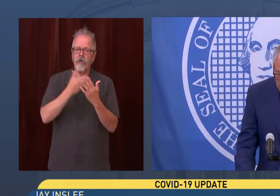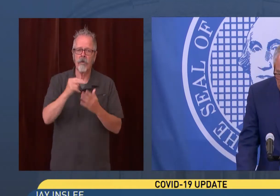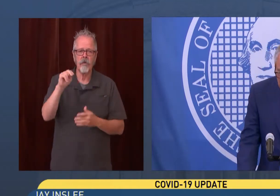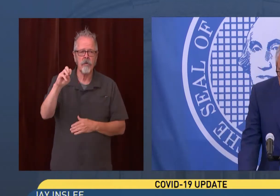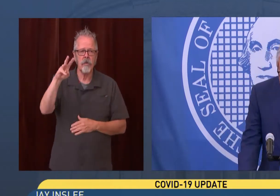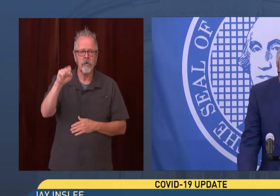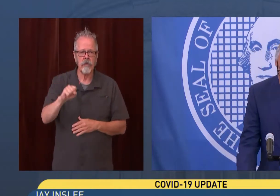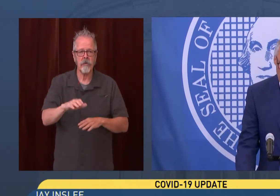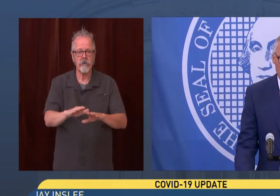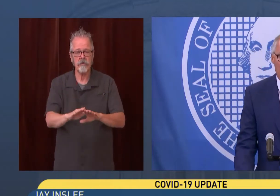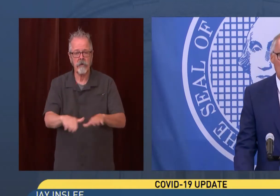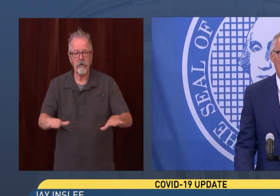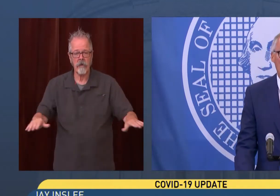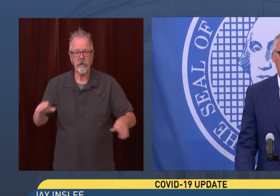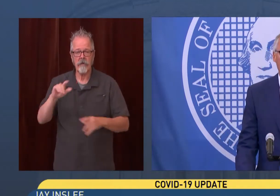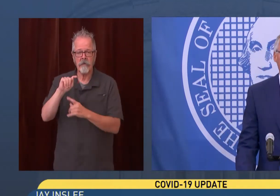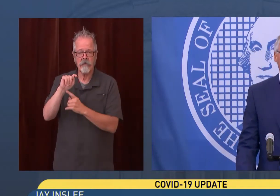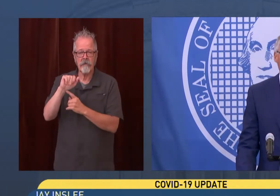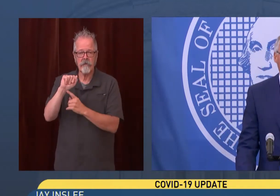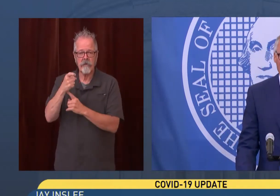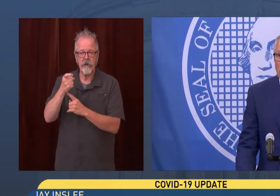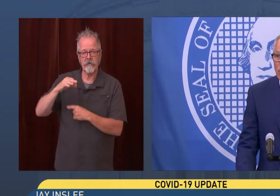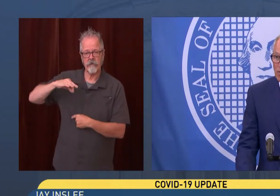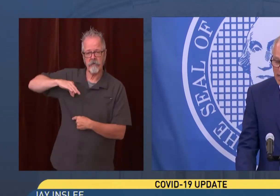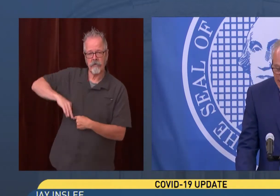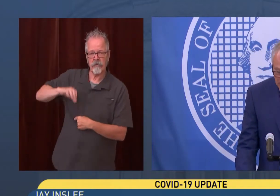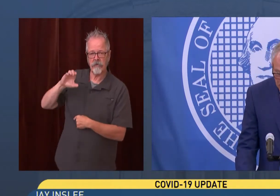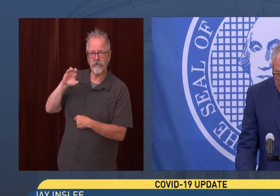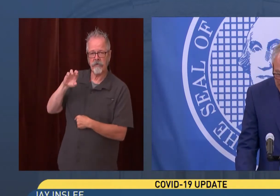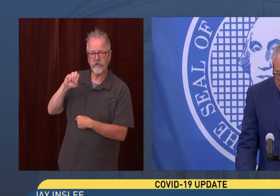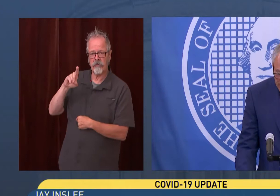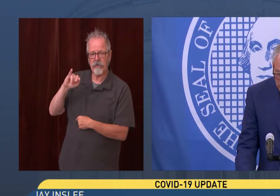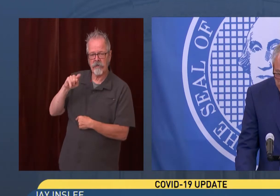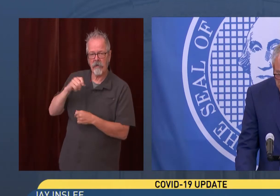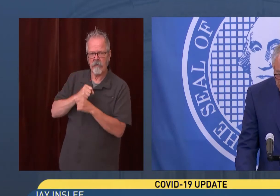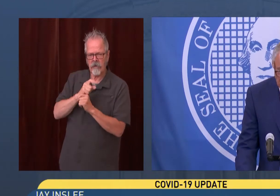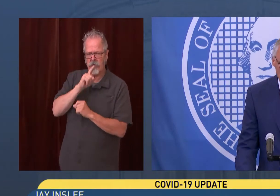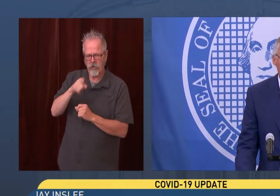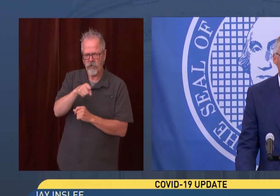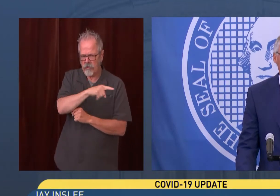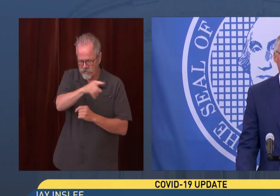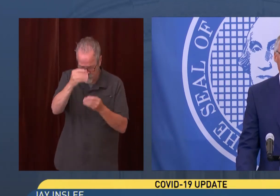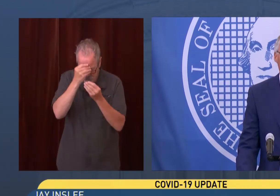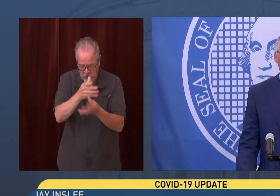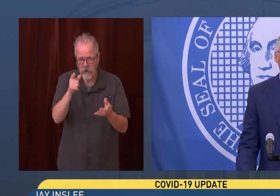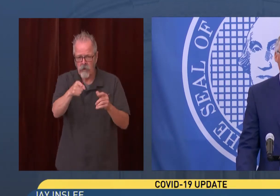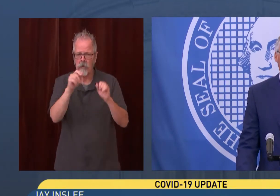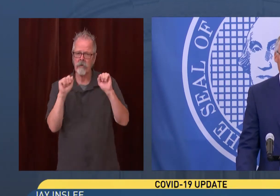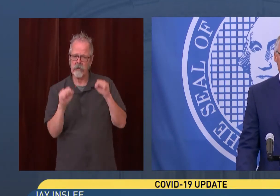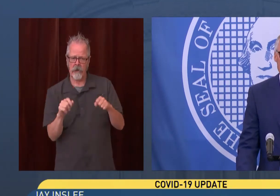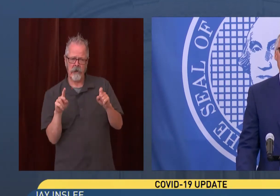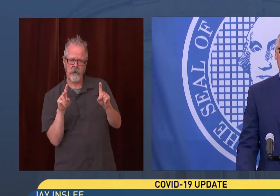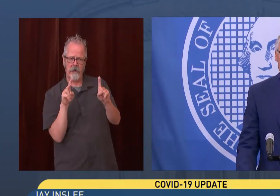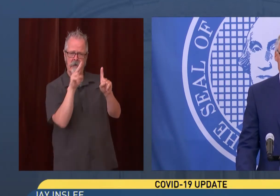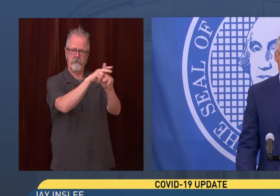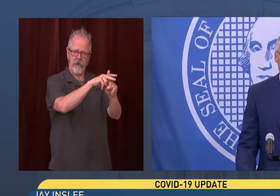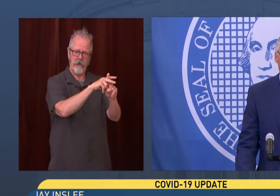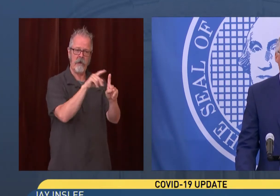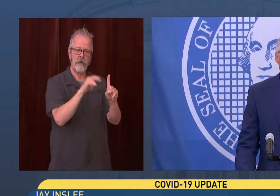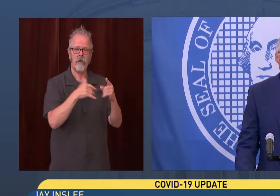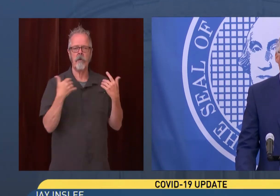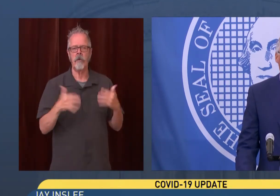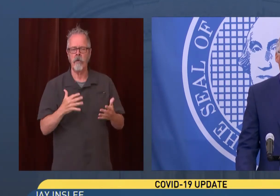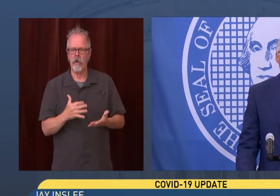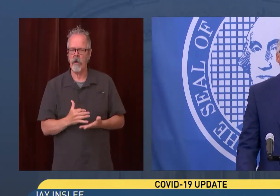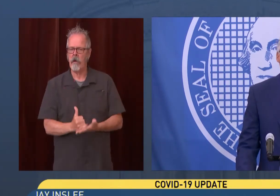available. I want to ask people to be aware of it and hope that they can apply if they're eligible. This prevents, is a tremendous step